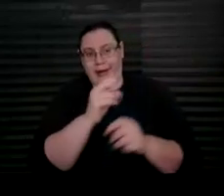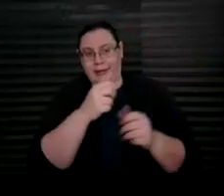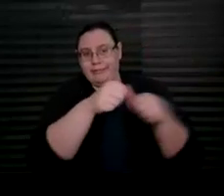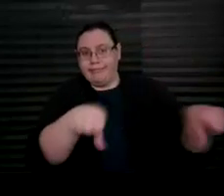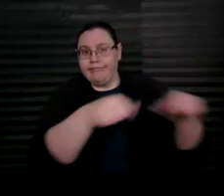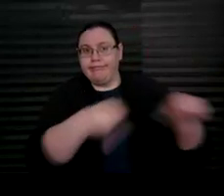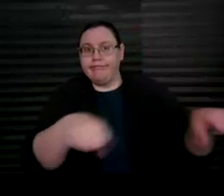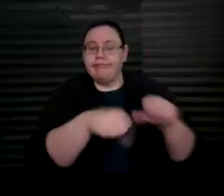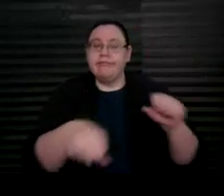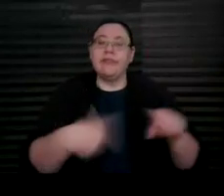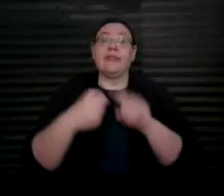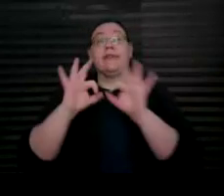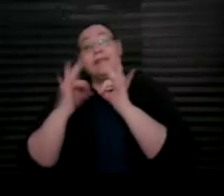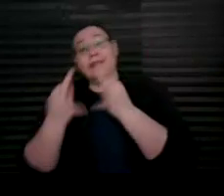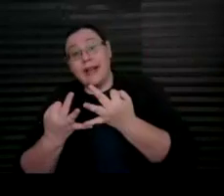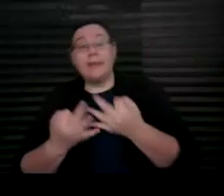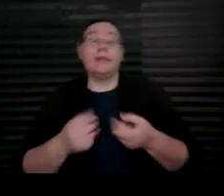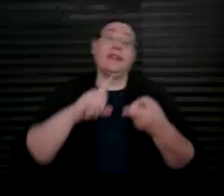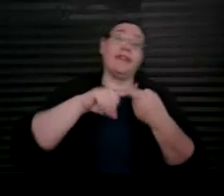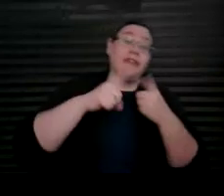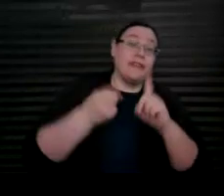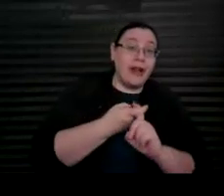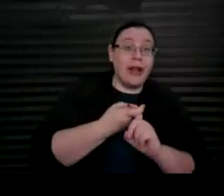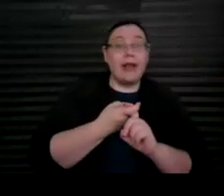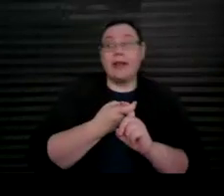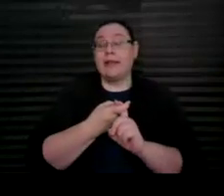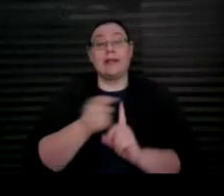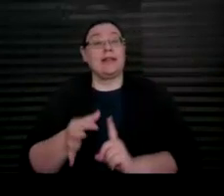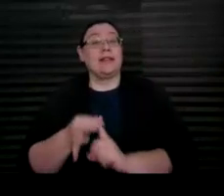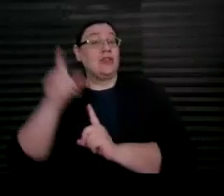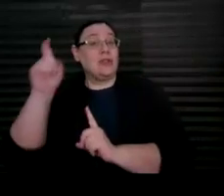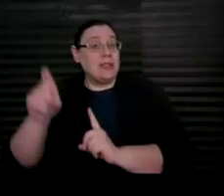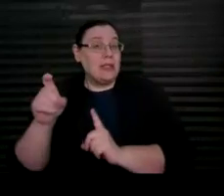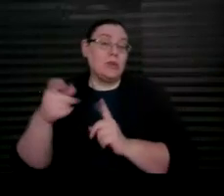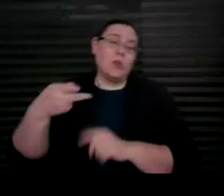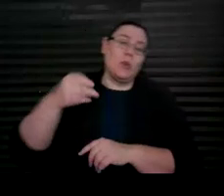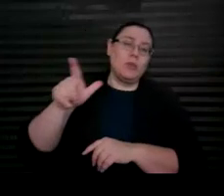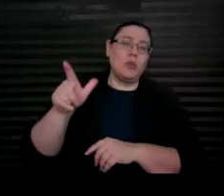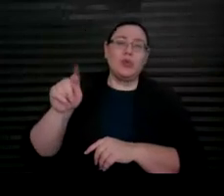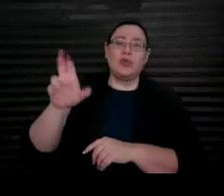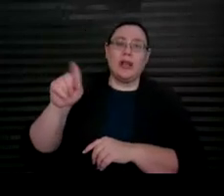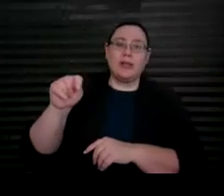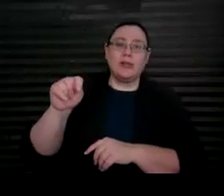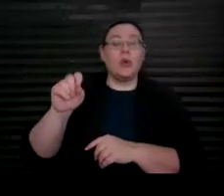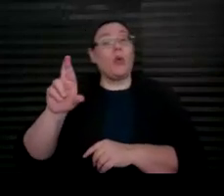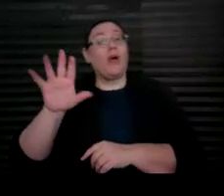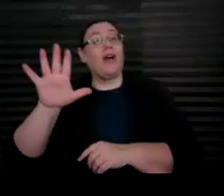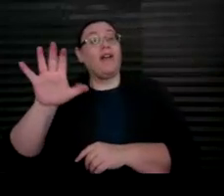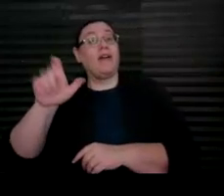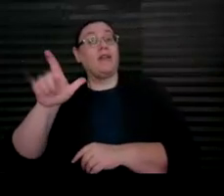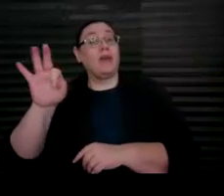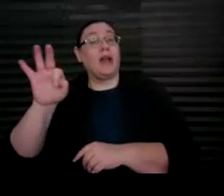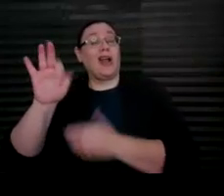family, friends, • A special needs or pool trust, or a 529 college savings